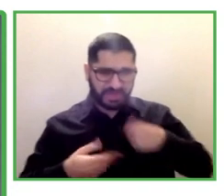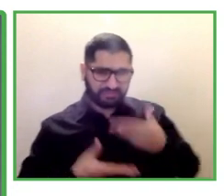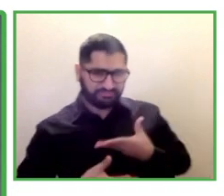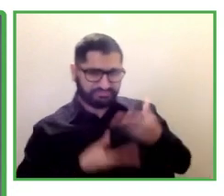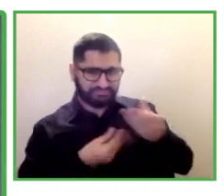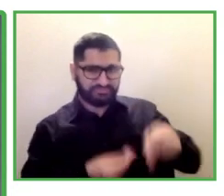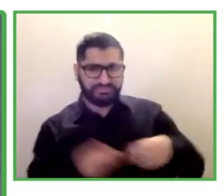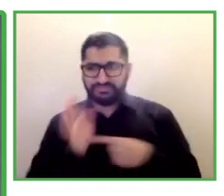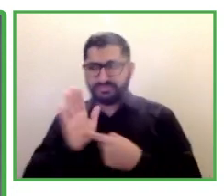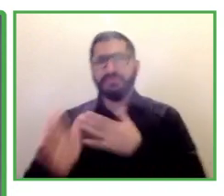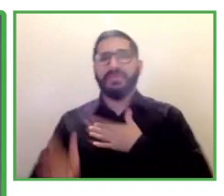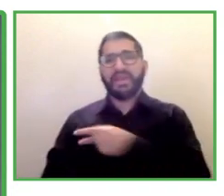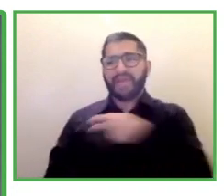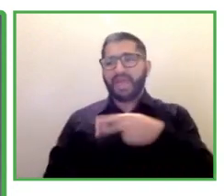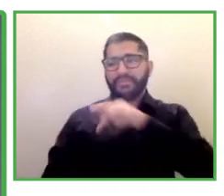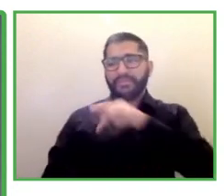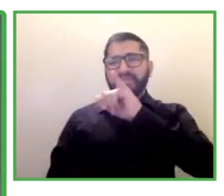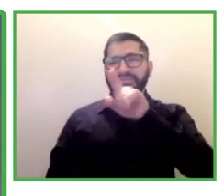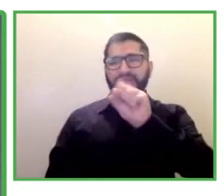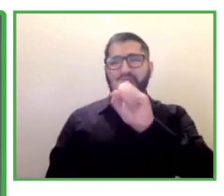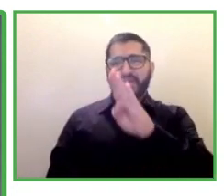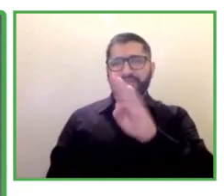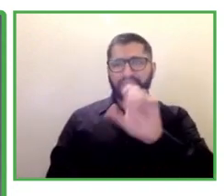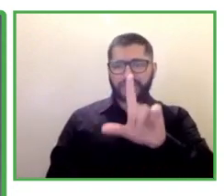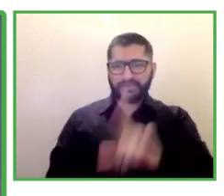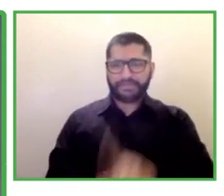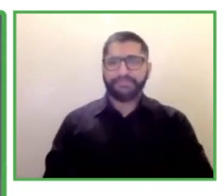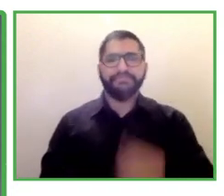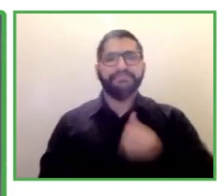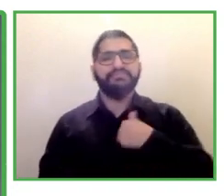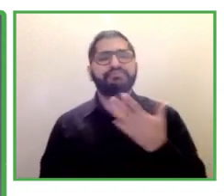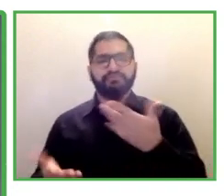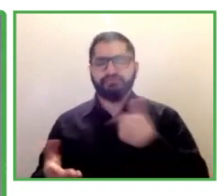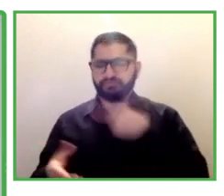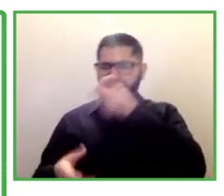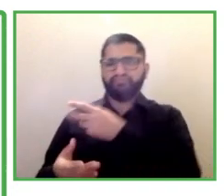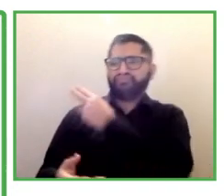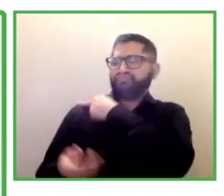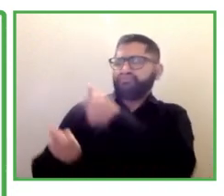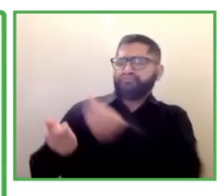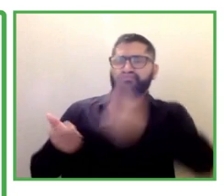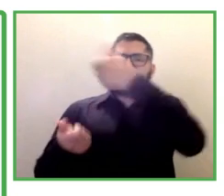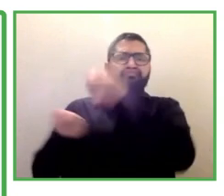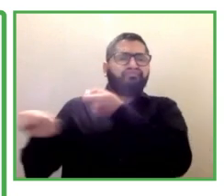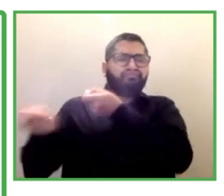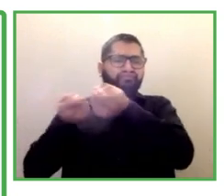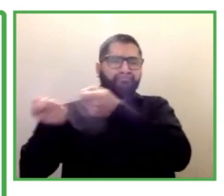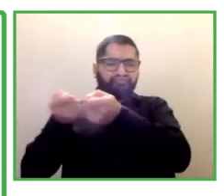lead the Stepping into Internship program which I'm so excited to share with you all today so